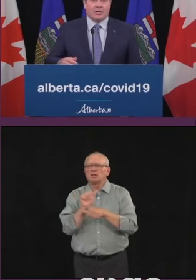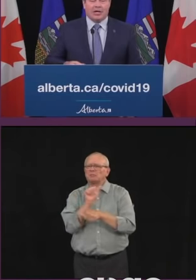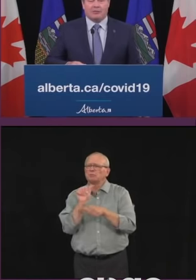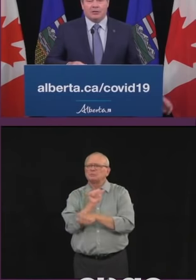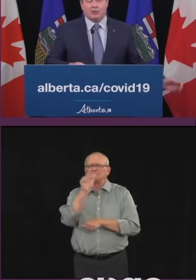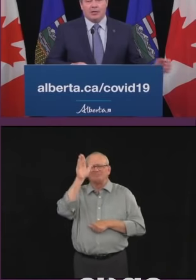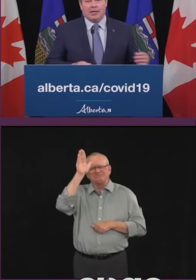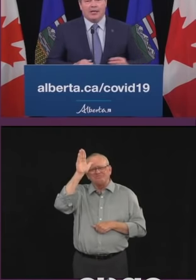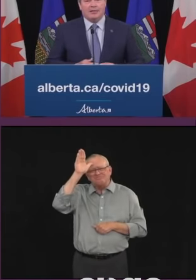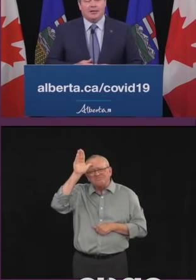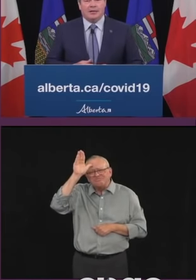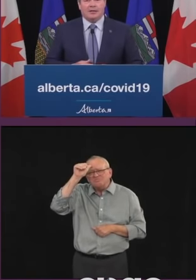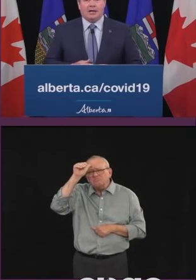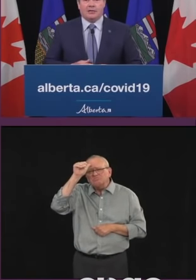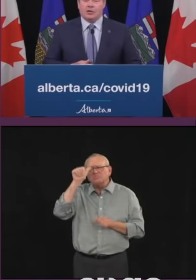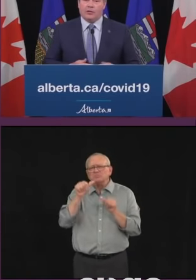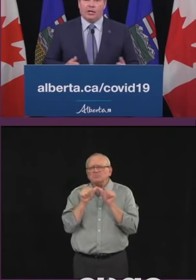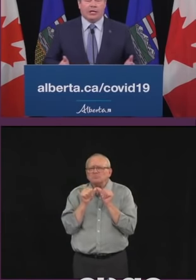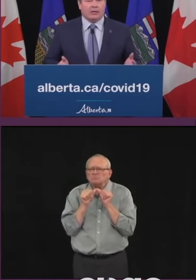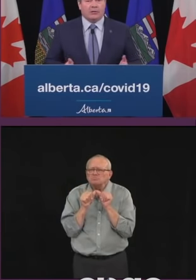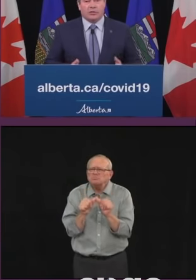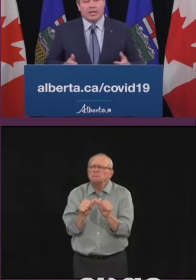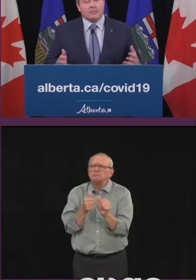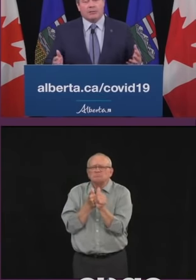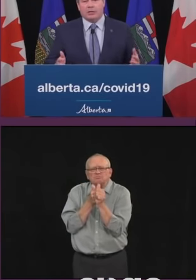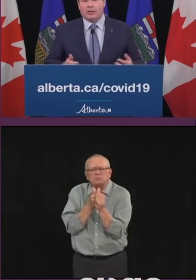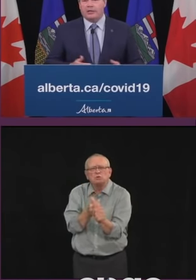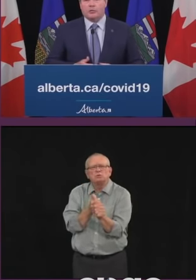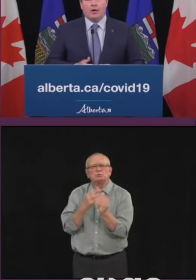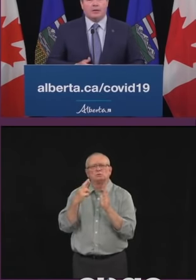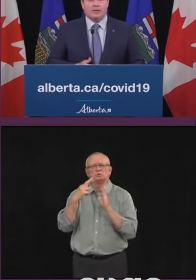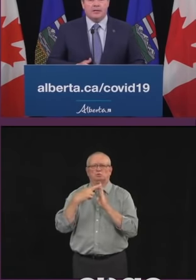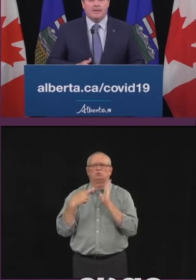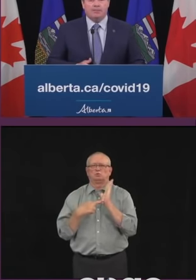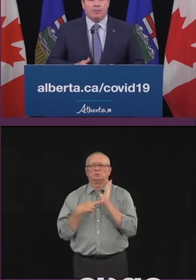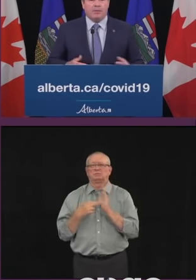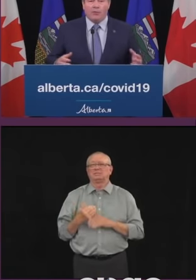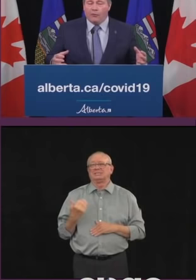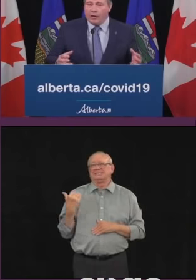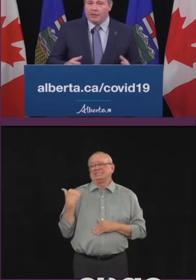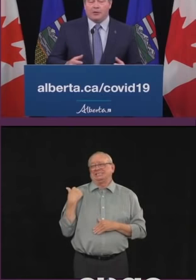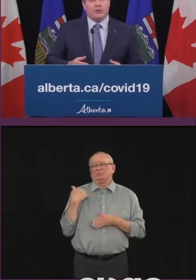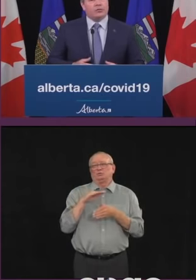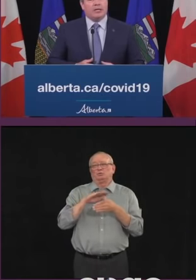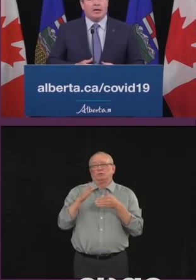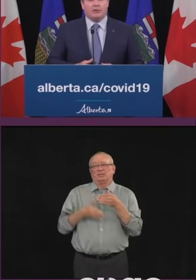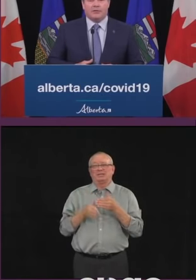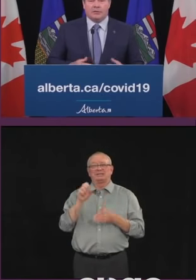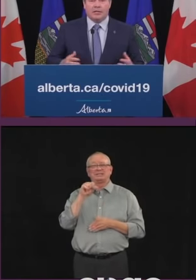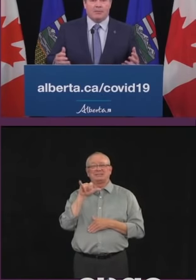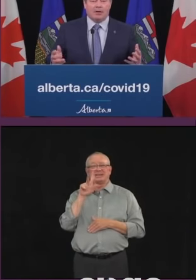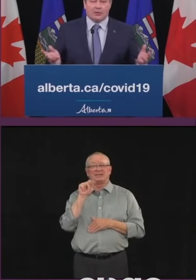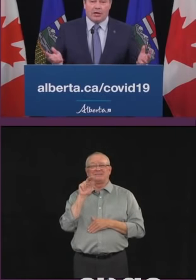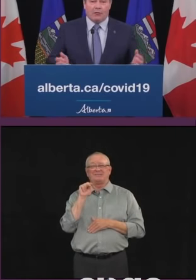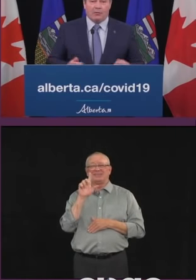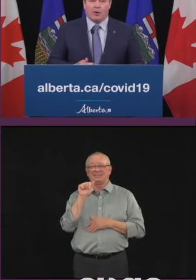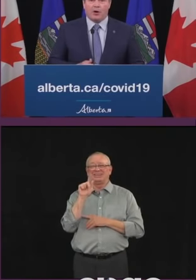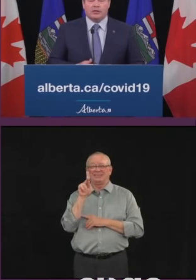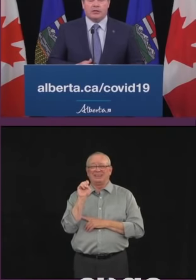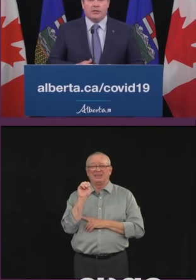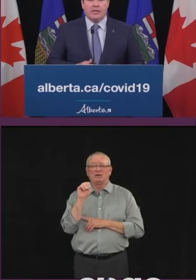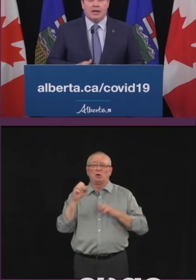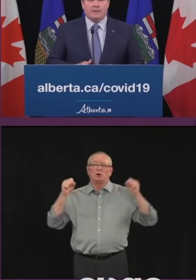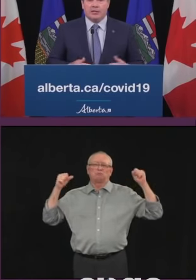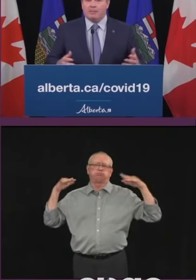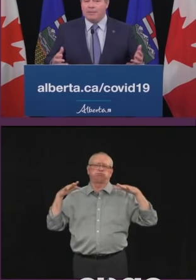crowds gathering this weekend at Sylvan Lake and understandably with the nice weather the people very close together I've seen that myself in